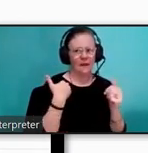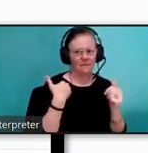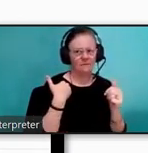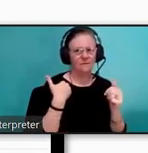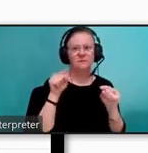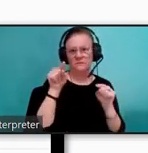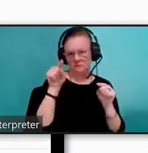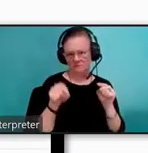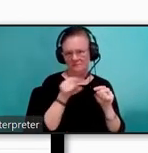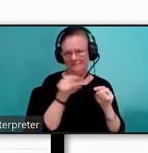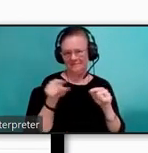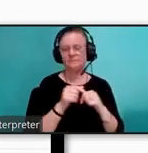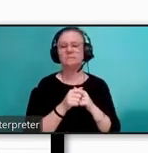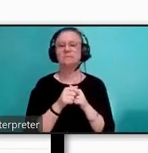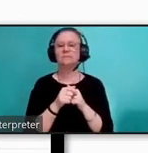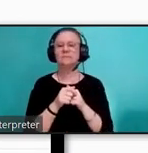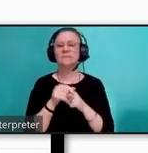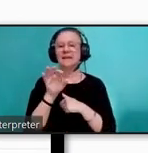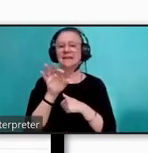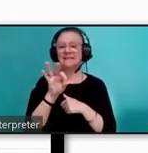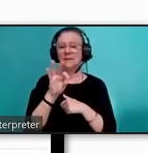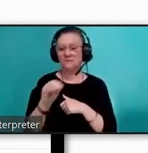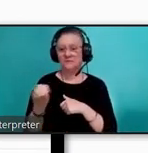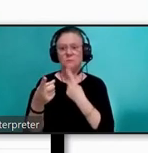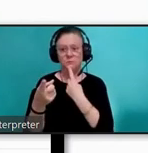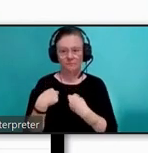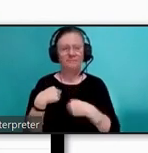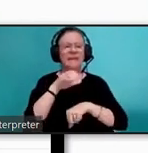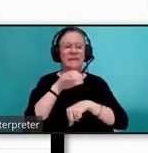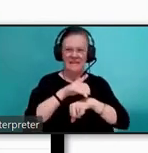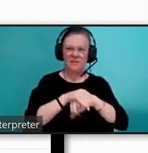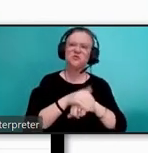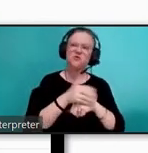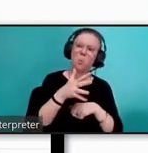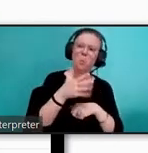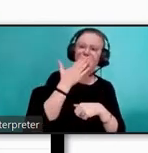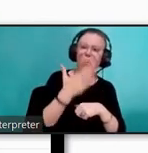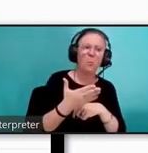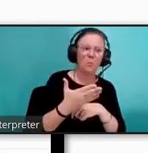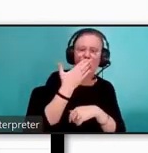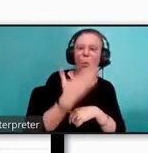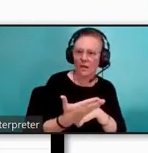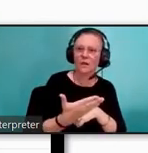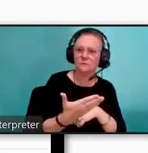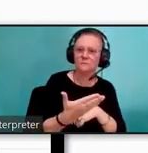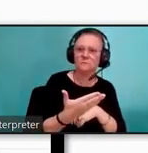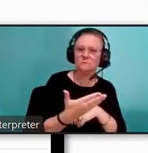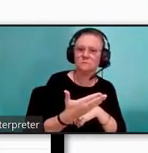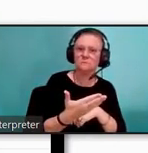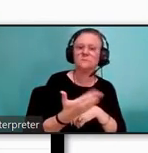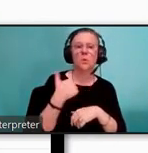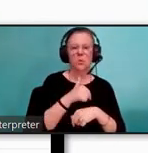translation, 99% of the respondents indicated they spoke English very well and or well. TARTA will